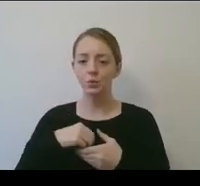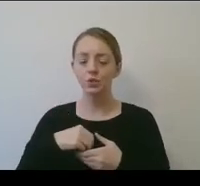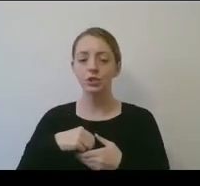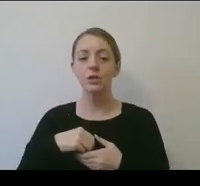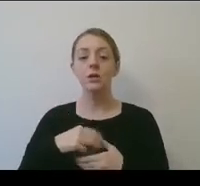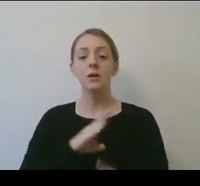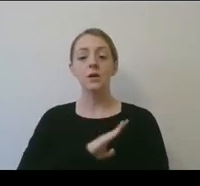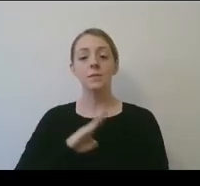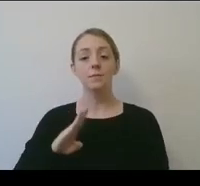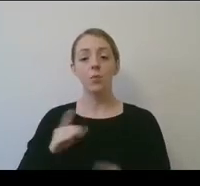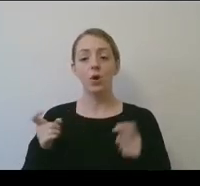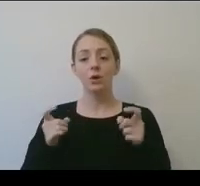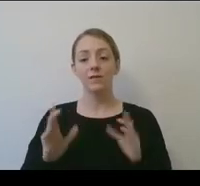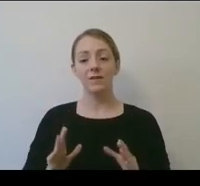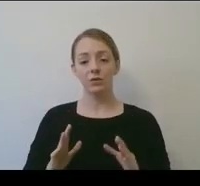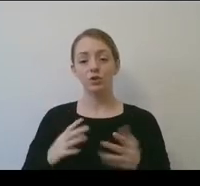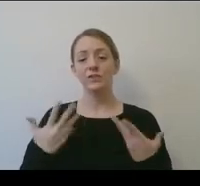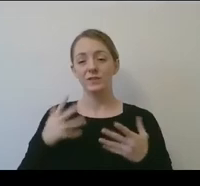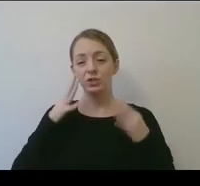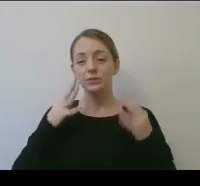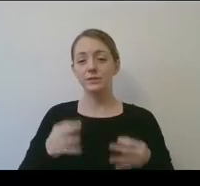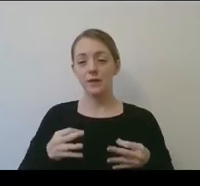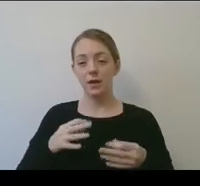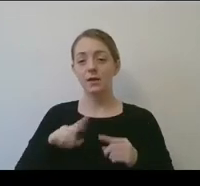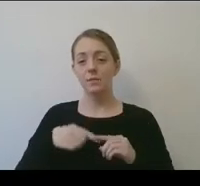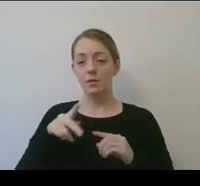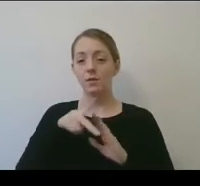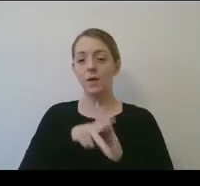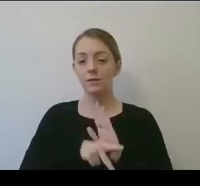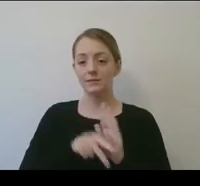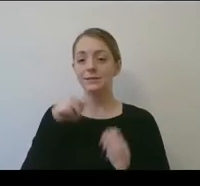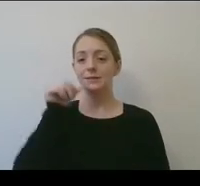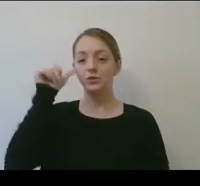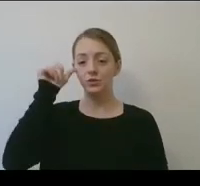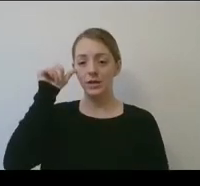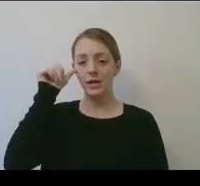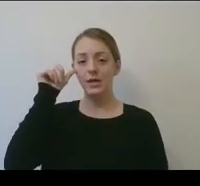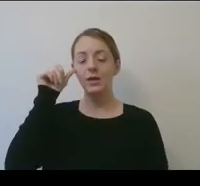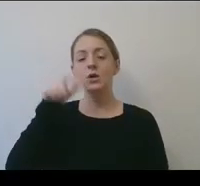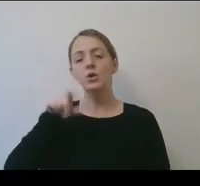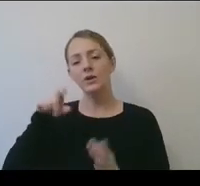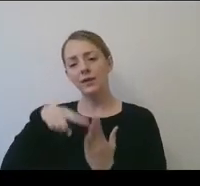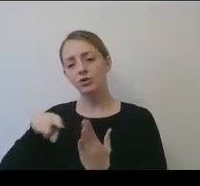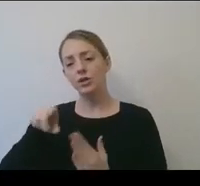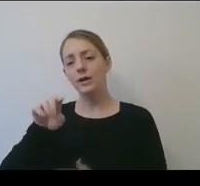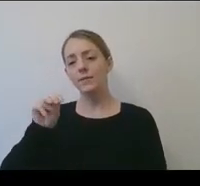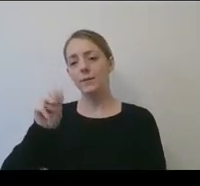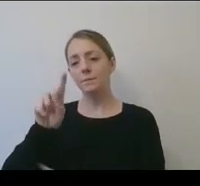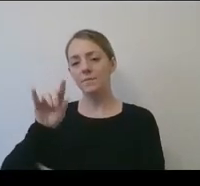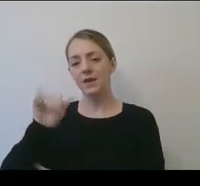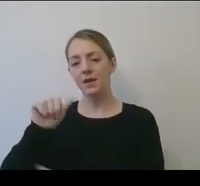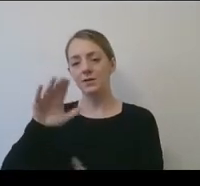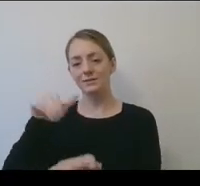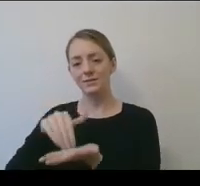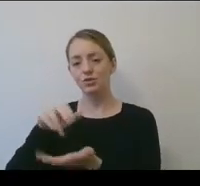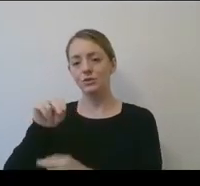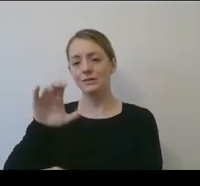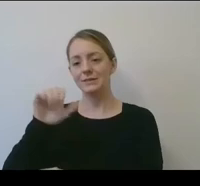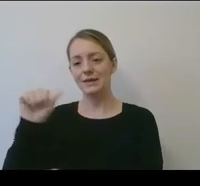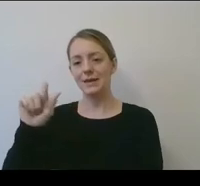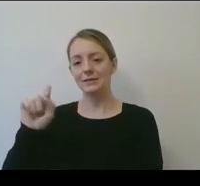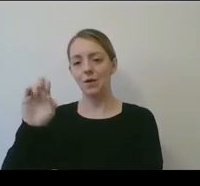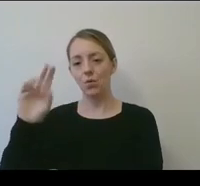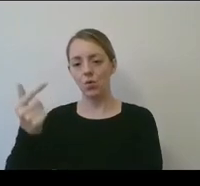a decision to that policy yesterday. I send you to the media center at NSA.org to see that change if you're not aware.